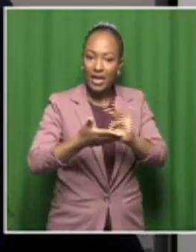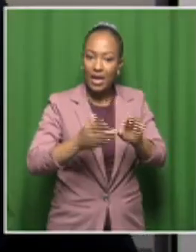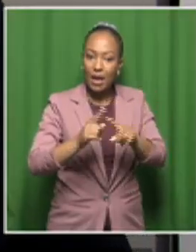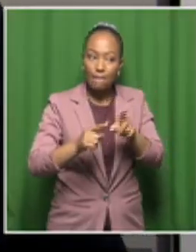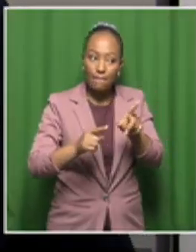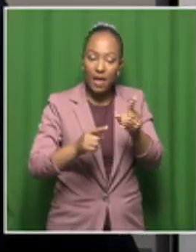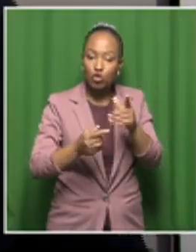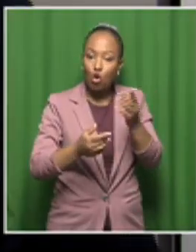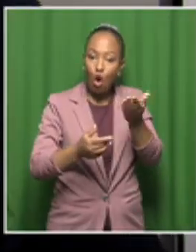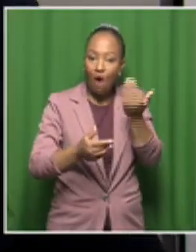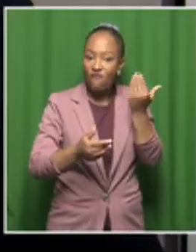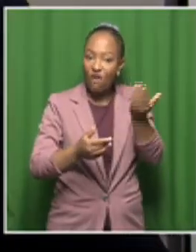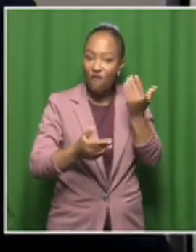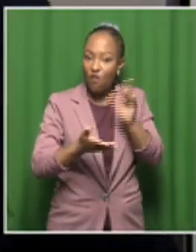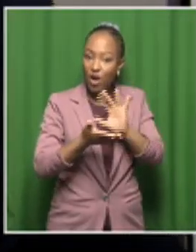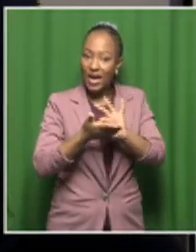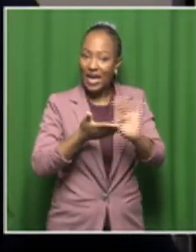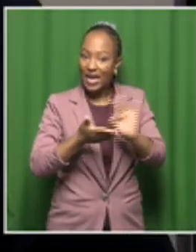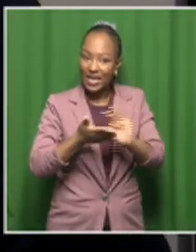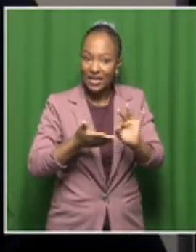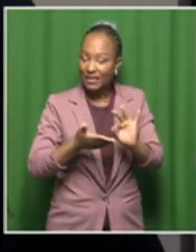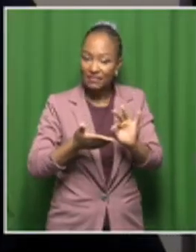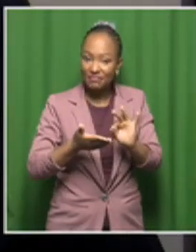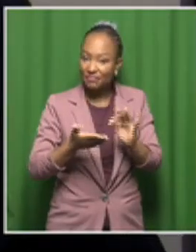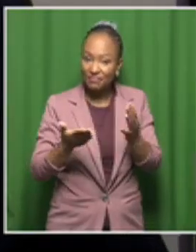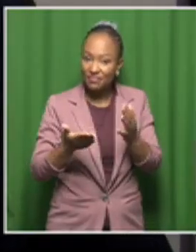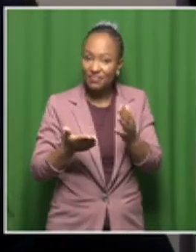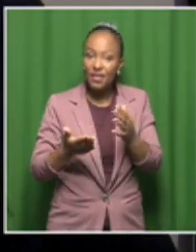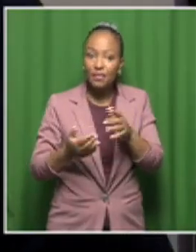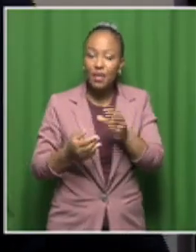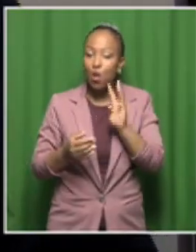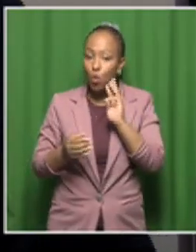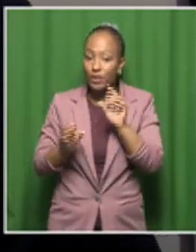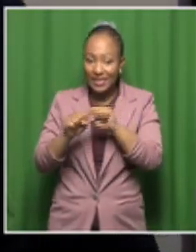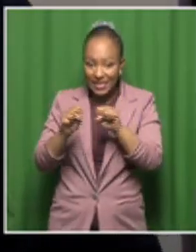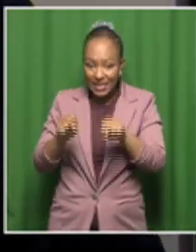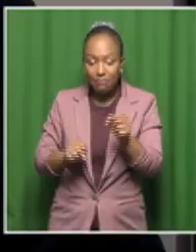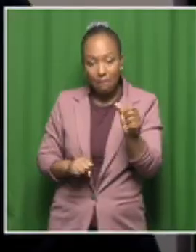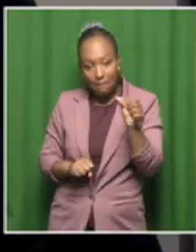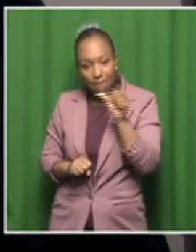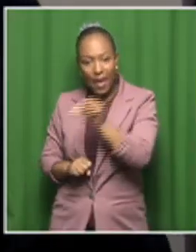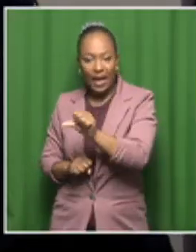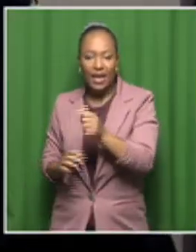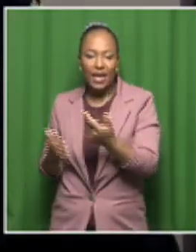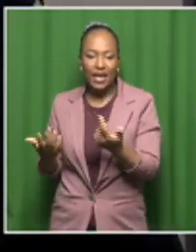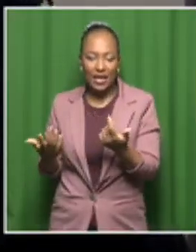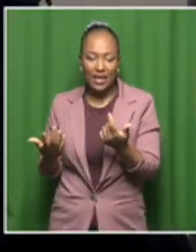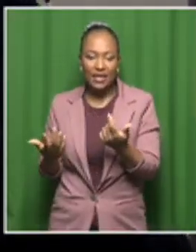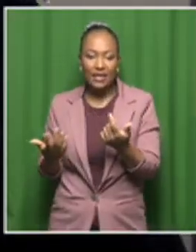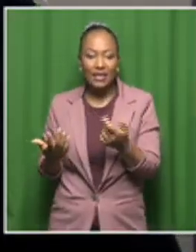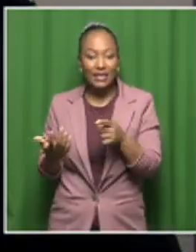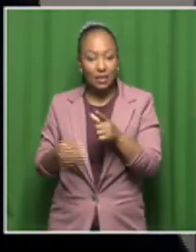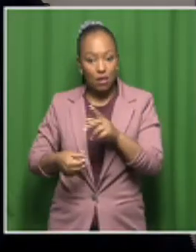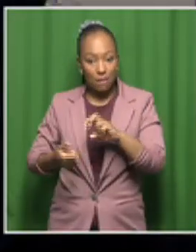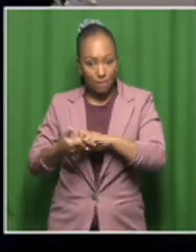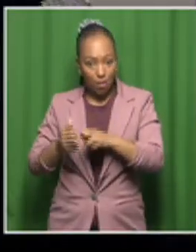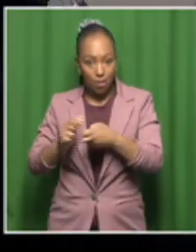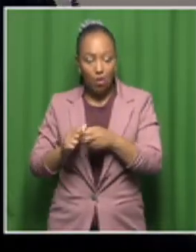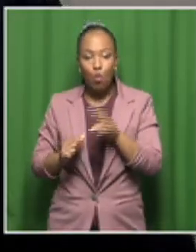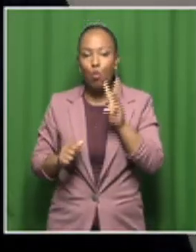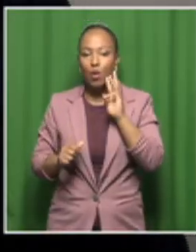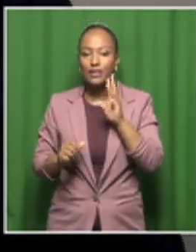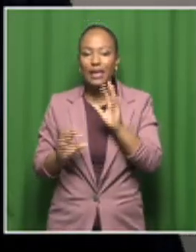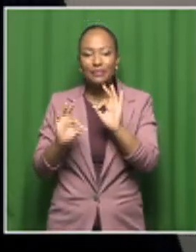contaminants. And these contaminants, they end up into the water systems. And with these, serves as a problem to the water